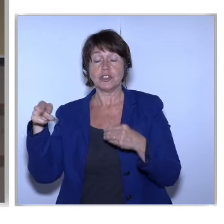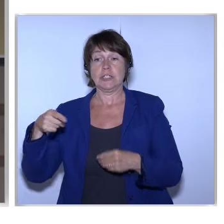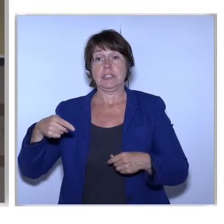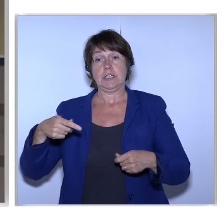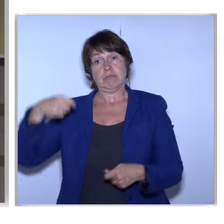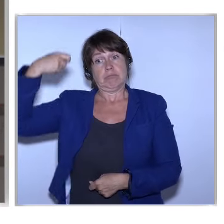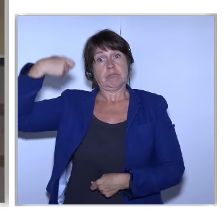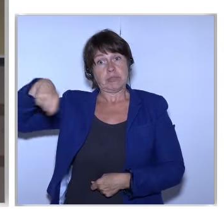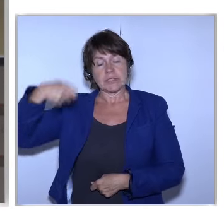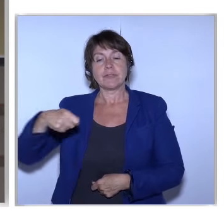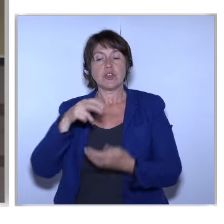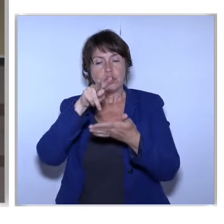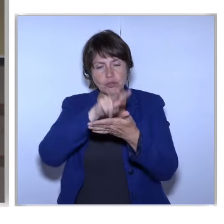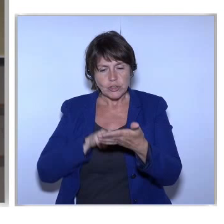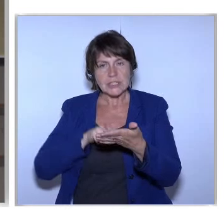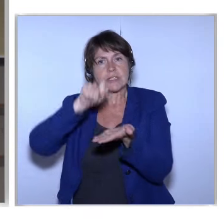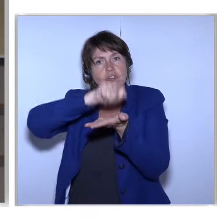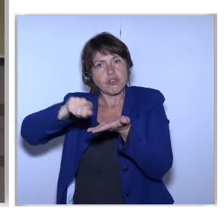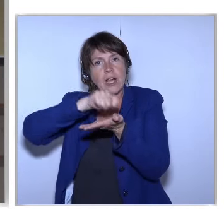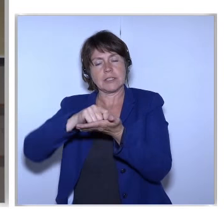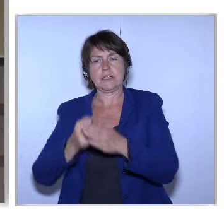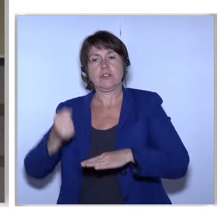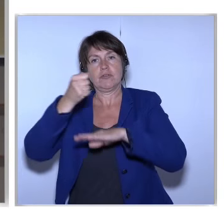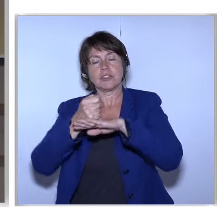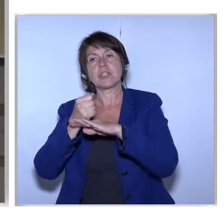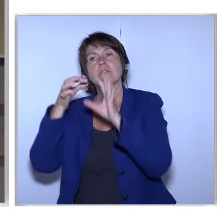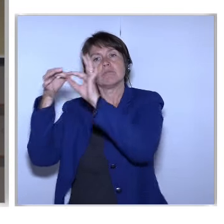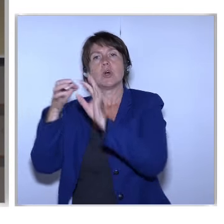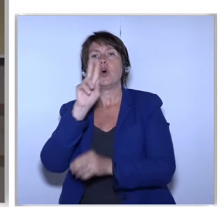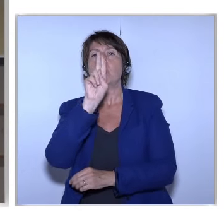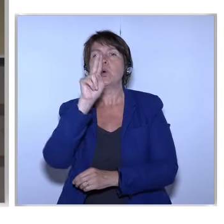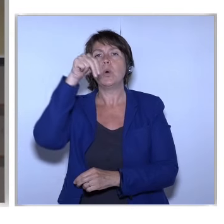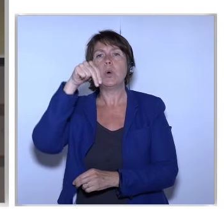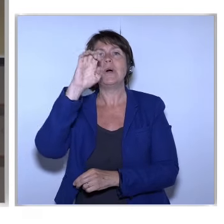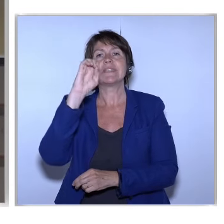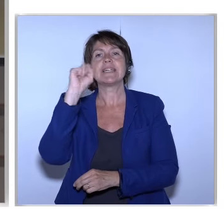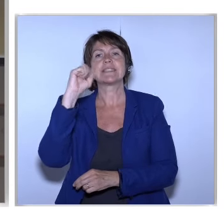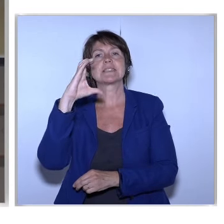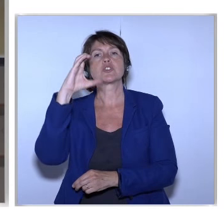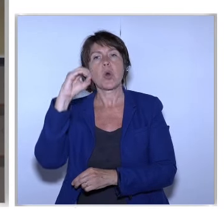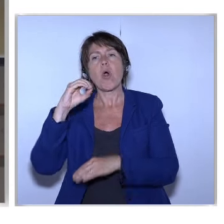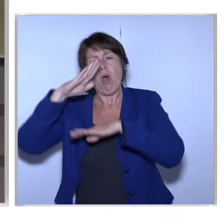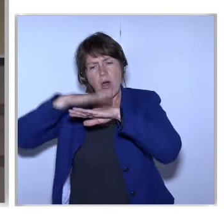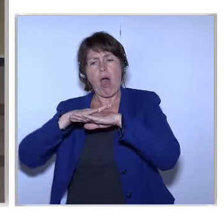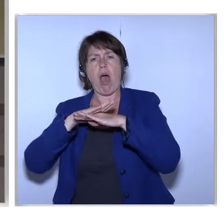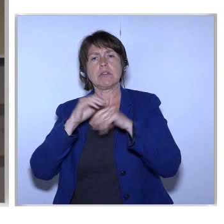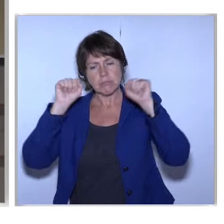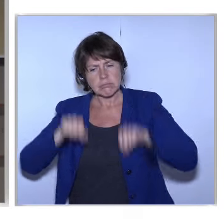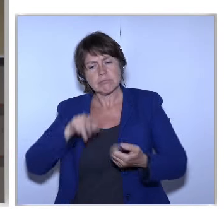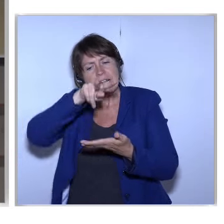Reading And Writing Foundation And The UNESCO Special Envoy On Literacy For Development